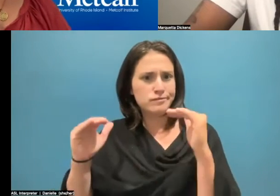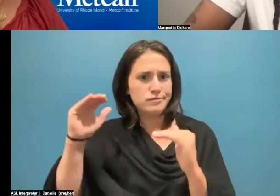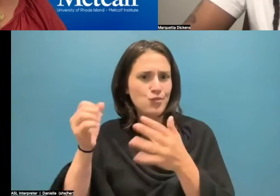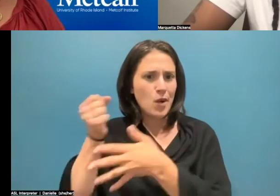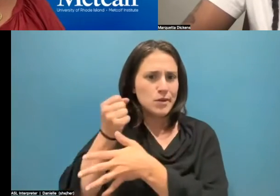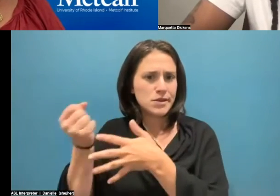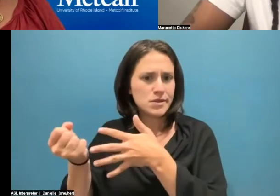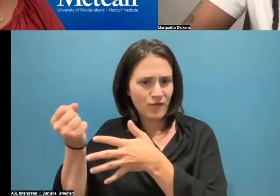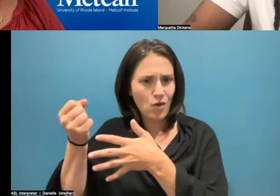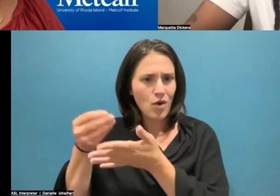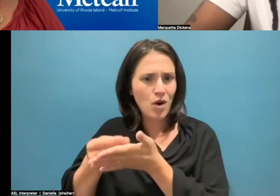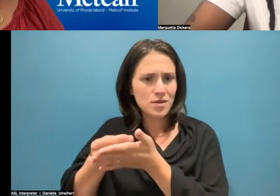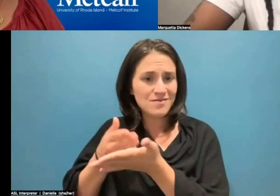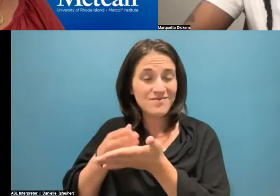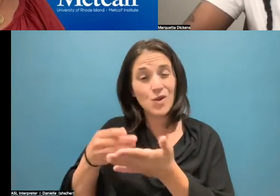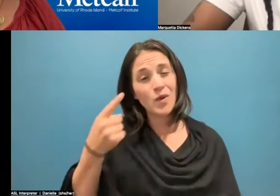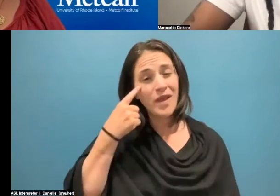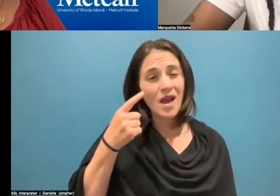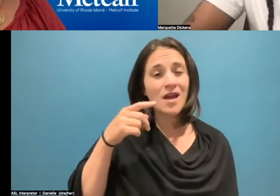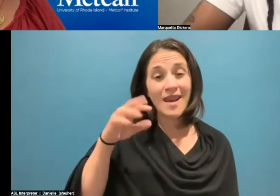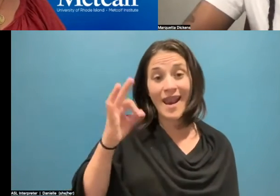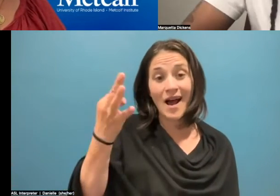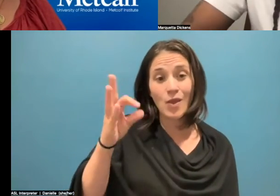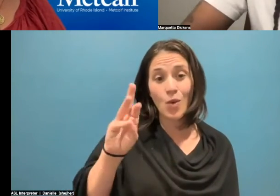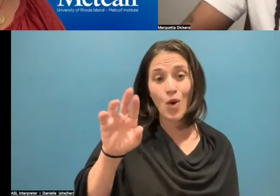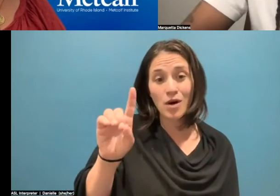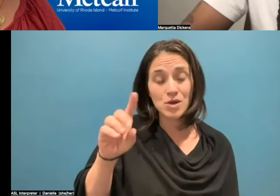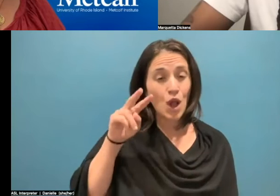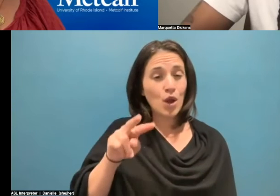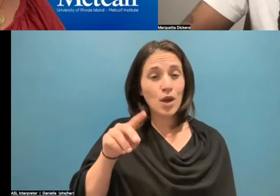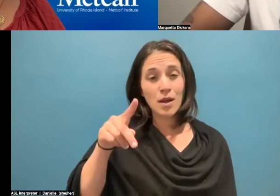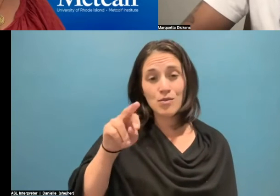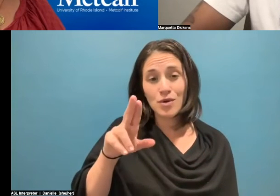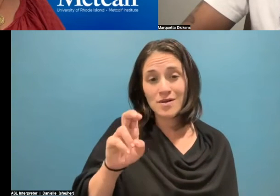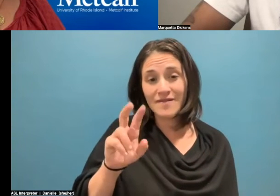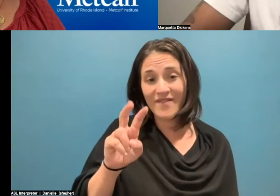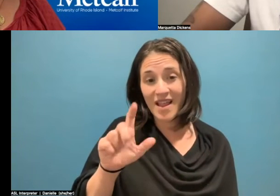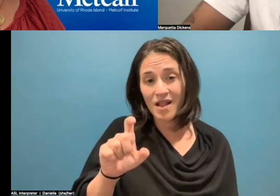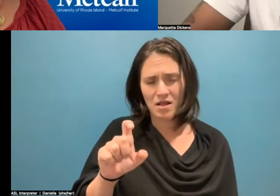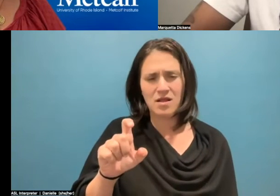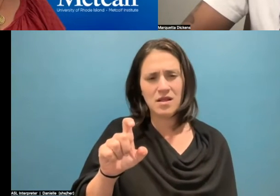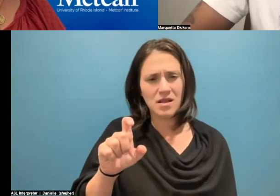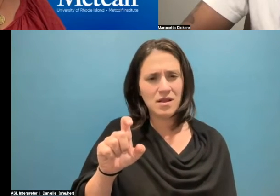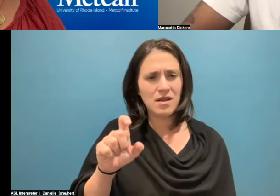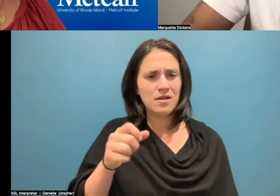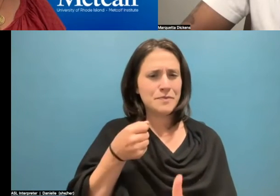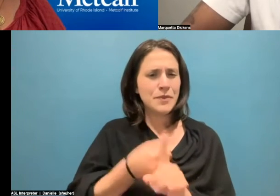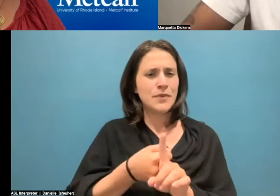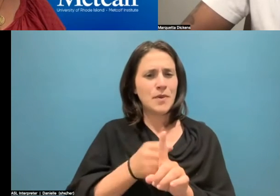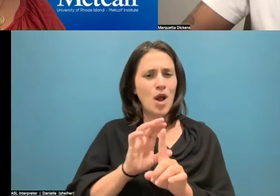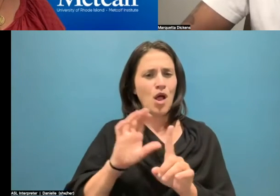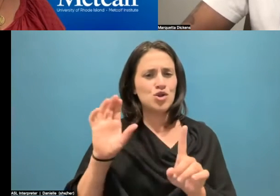places like the Prince, you look at places like Princeville, and you look at the cultural relevance, you look at the historic